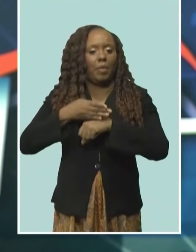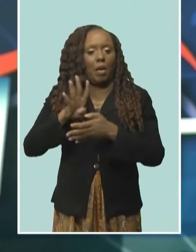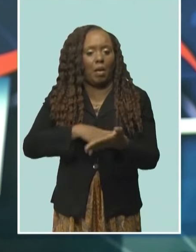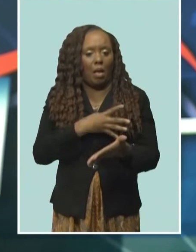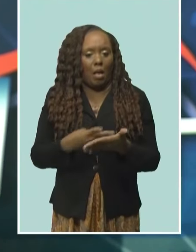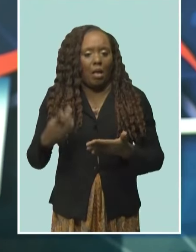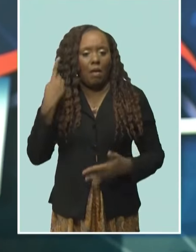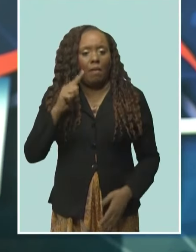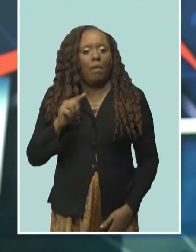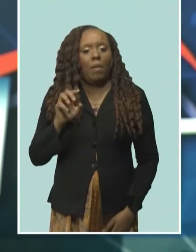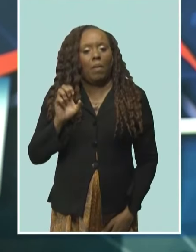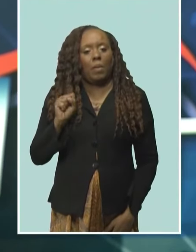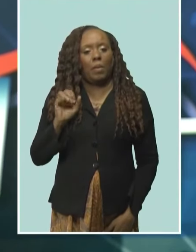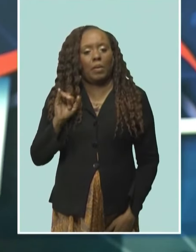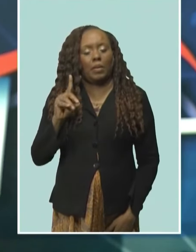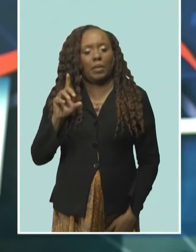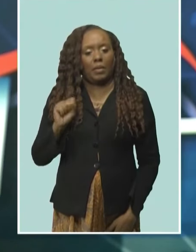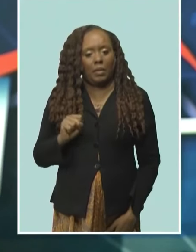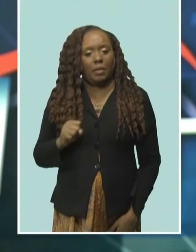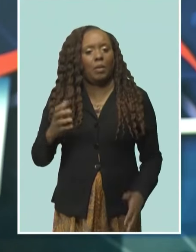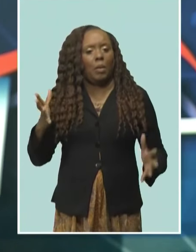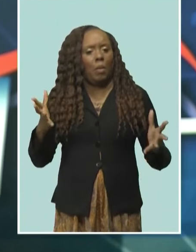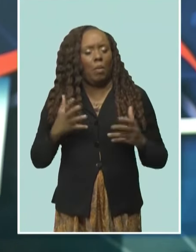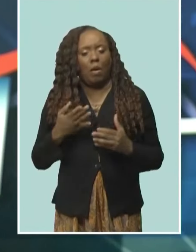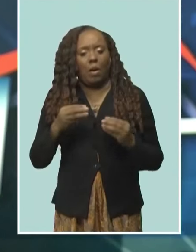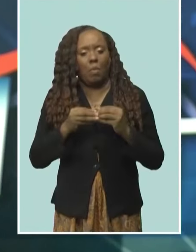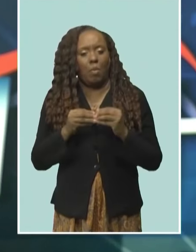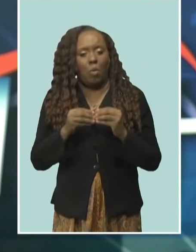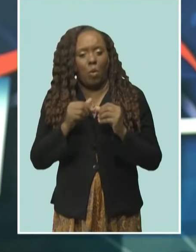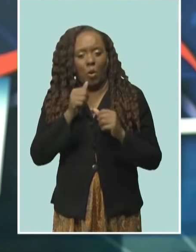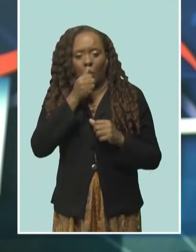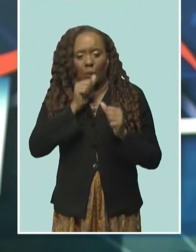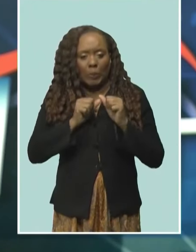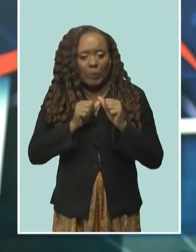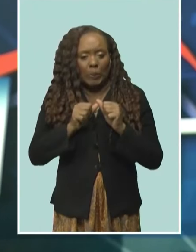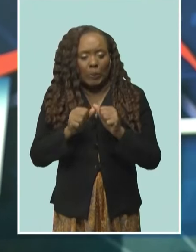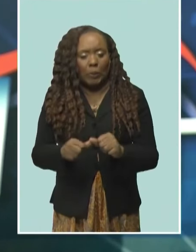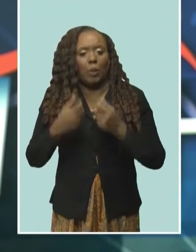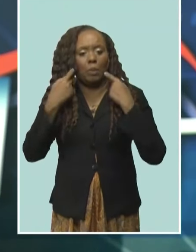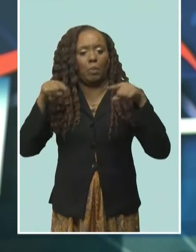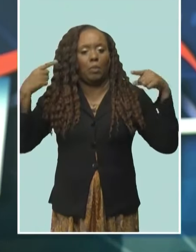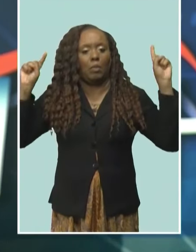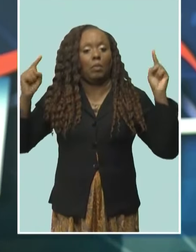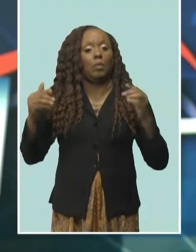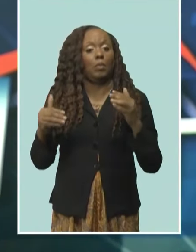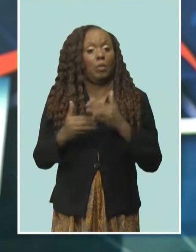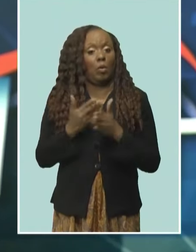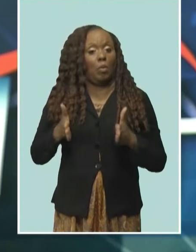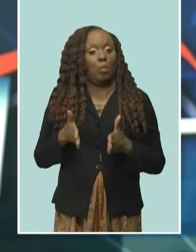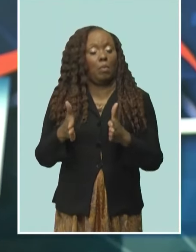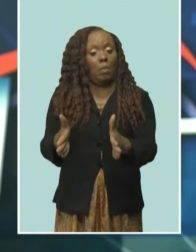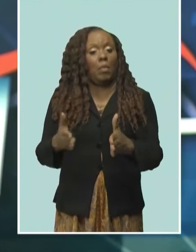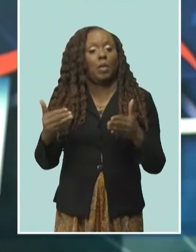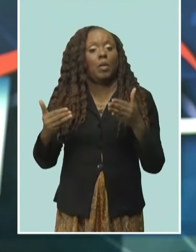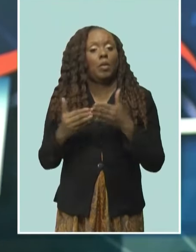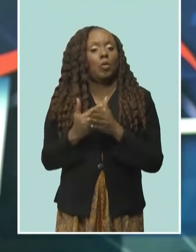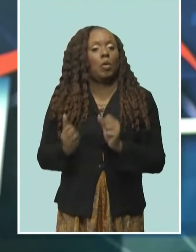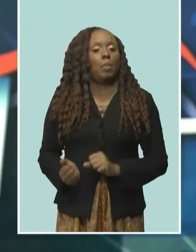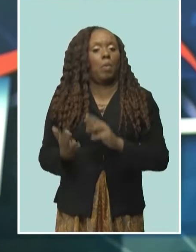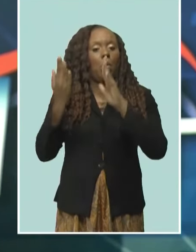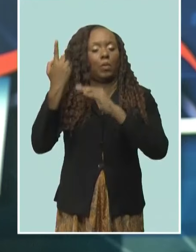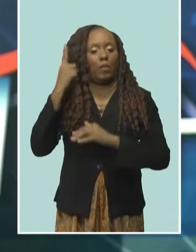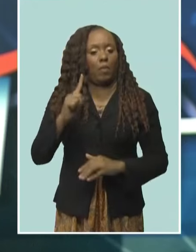ABAS, a renewed Declaration for Resilient Prosperity, puts forth a new ambitious pathway for SIDS sustainable development.